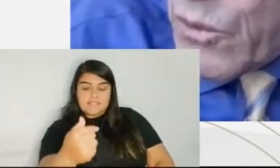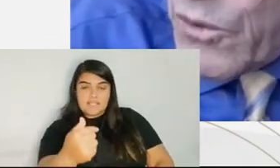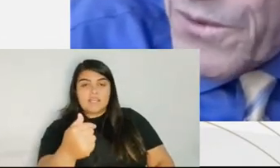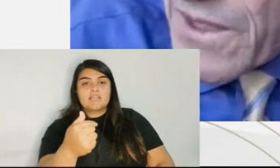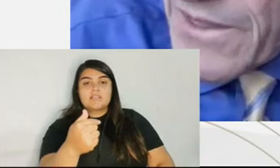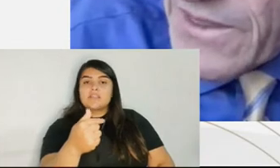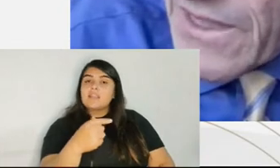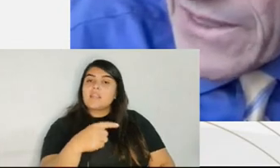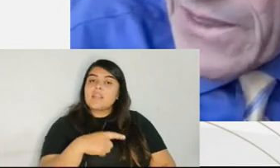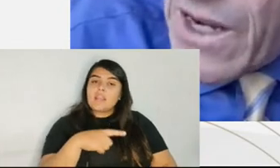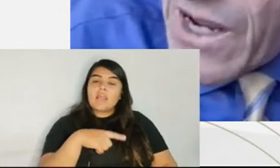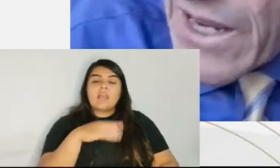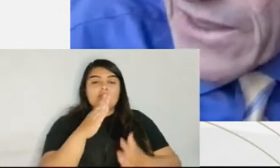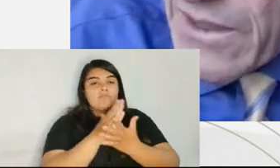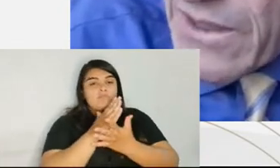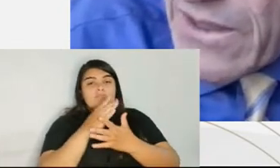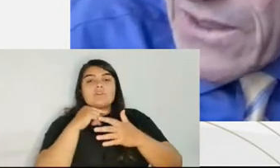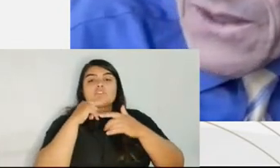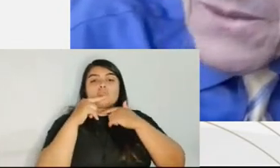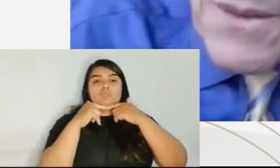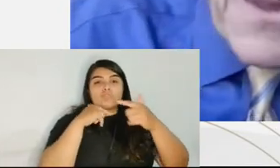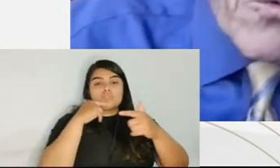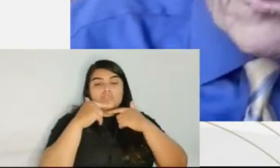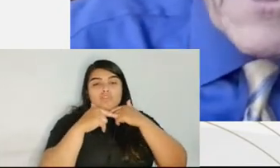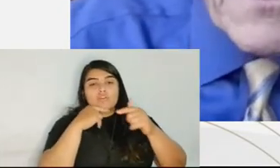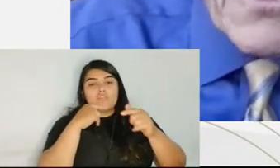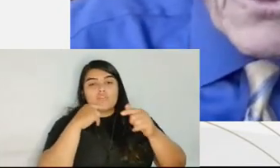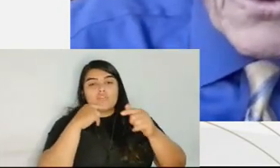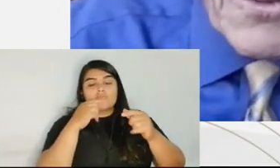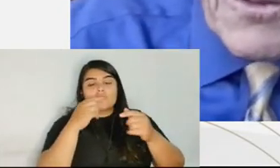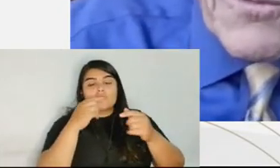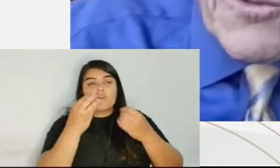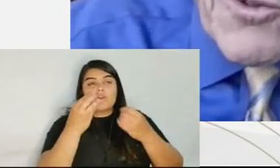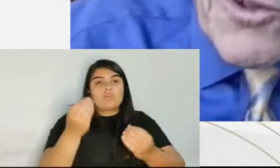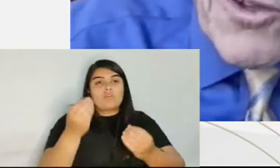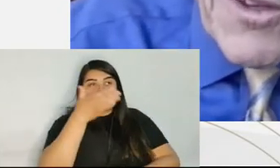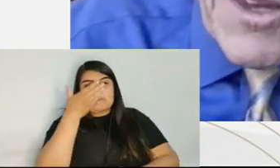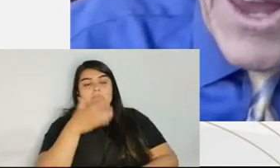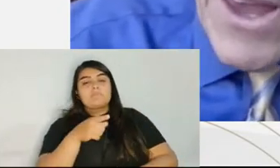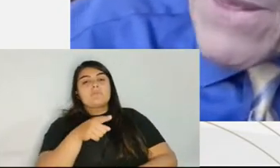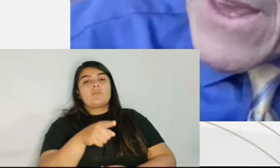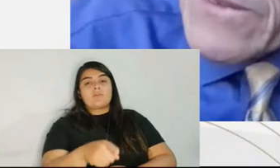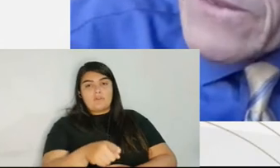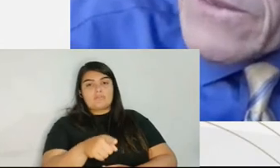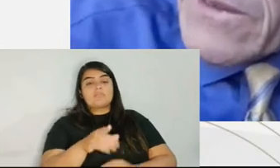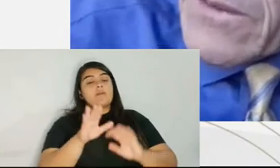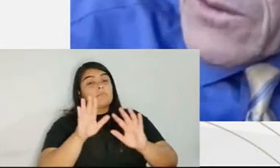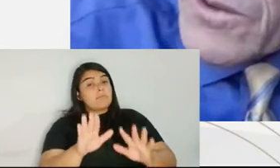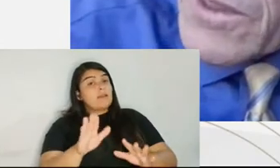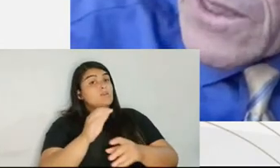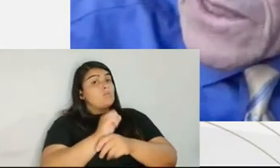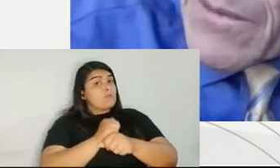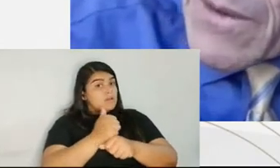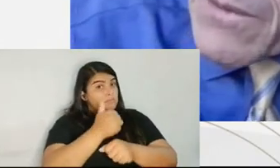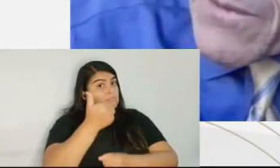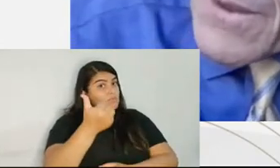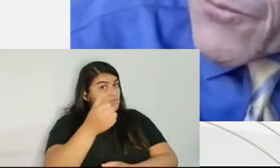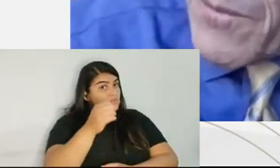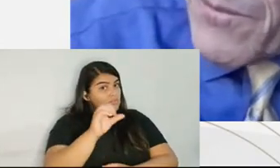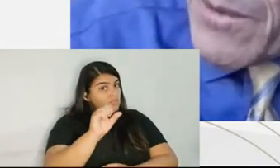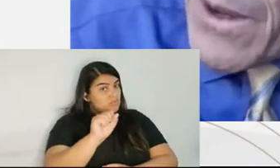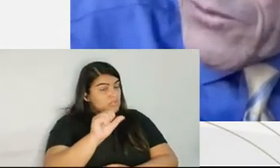Supreme Court ruled in 1989, that they were constitutional. And then you see